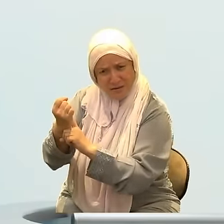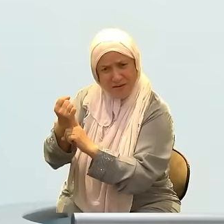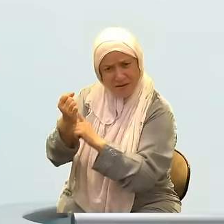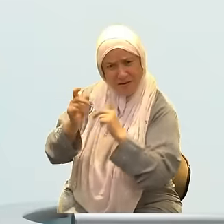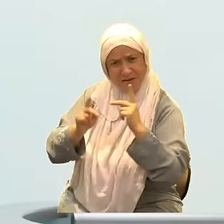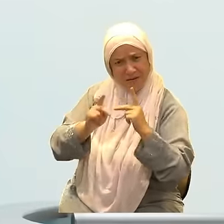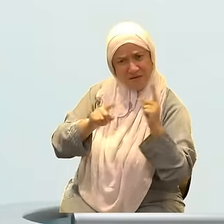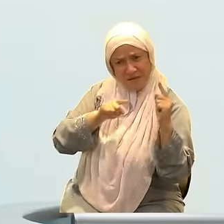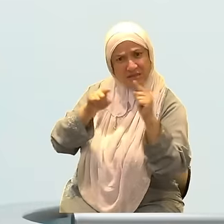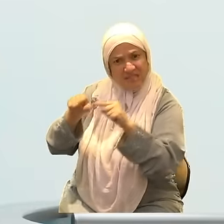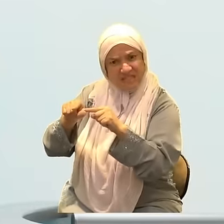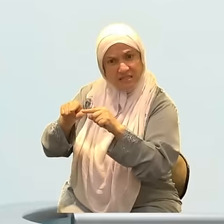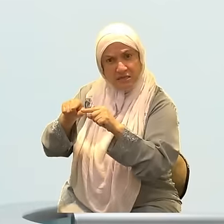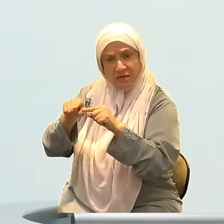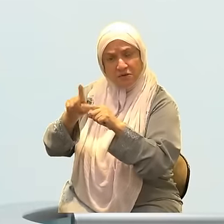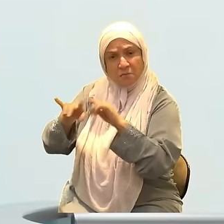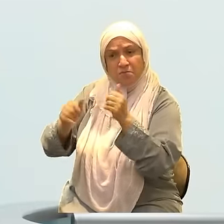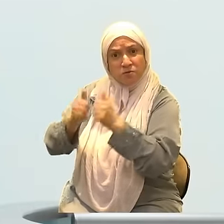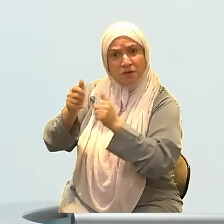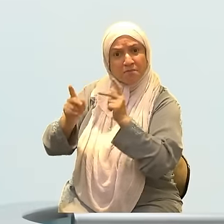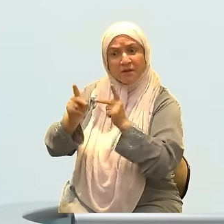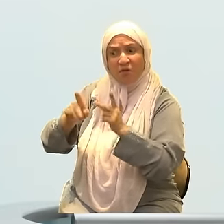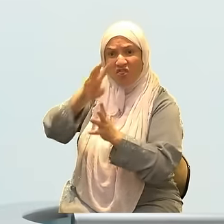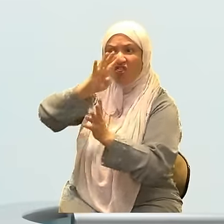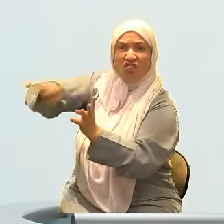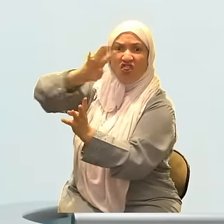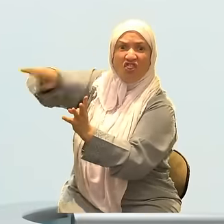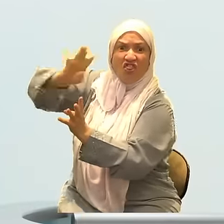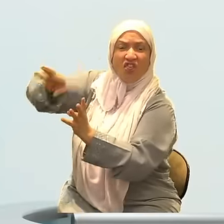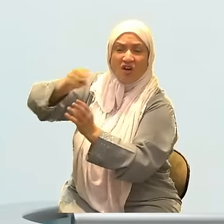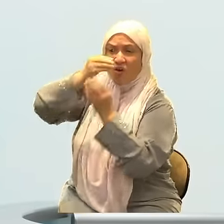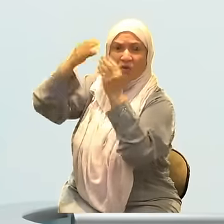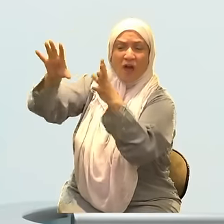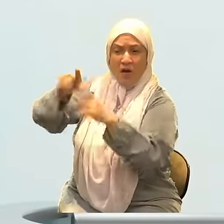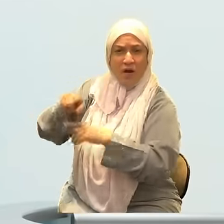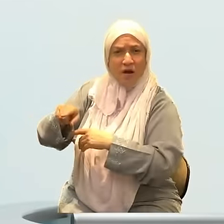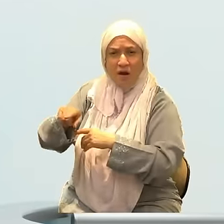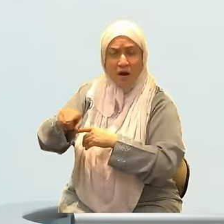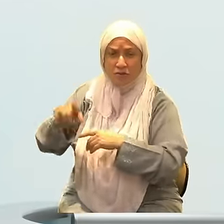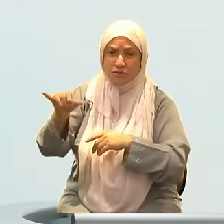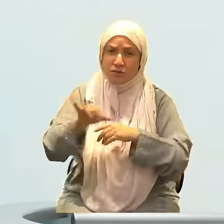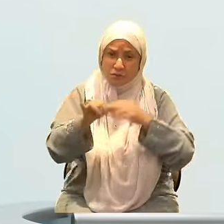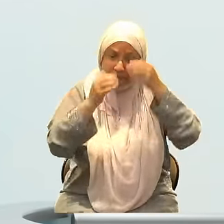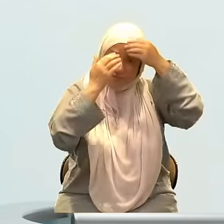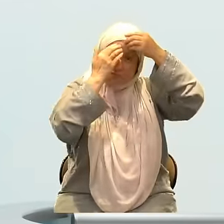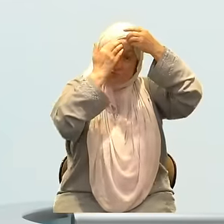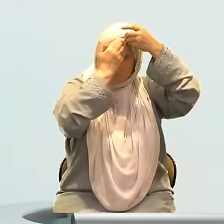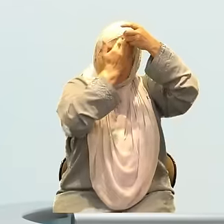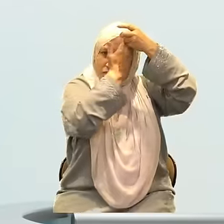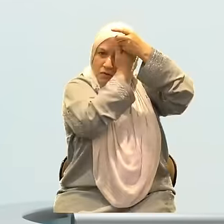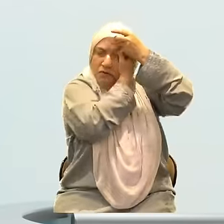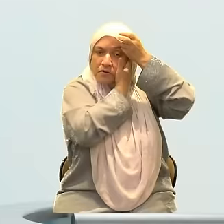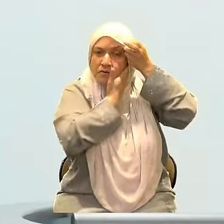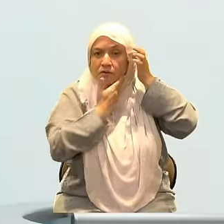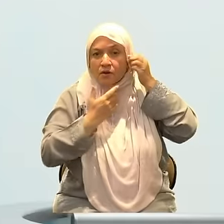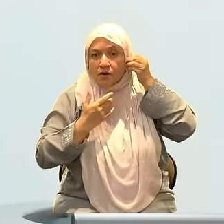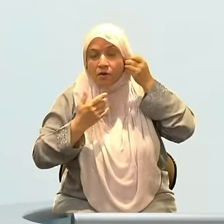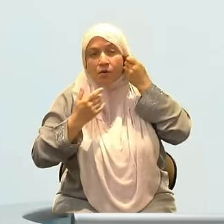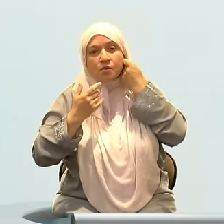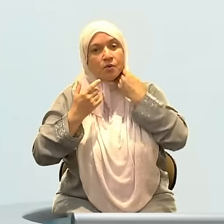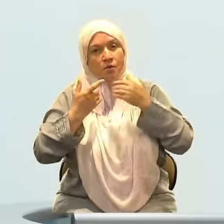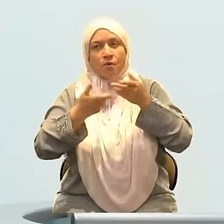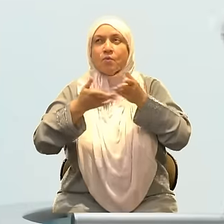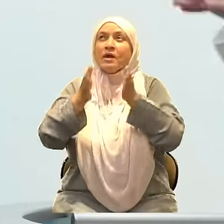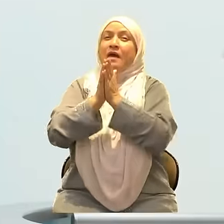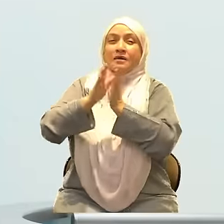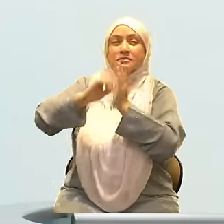You know what it reminds me of today when you have some prominent people that'll be asked about Palestine. What do you have to say about Palestine? Oh, I haven't looked into that.